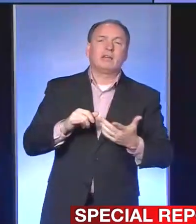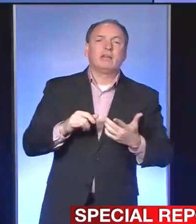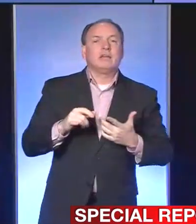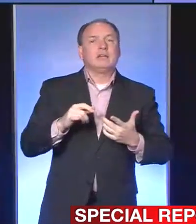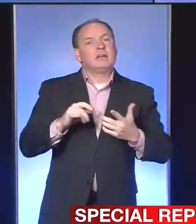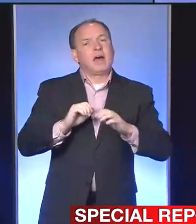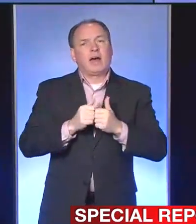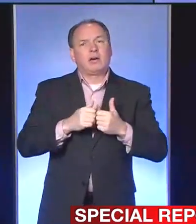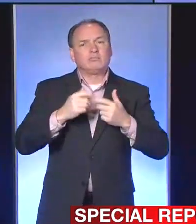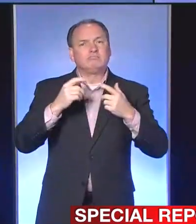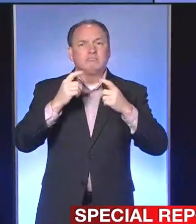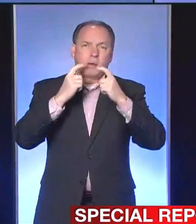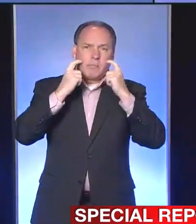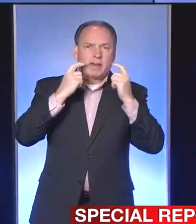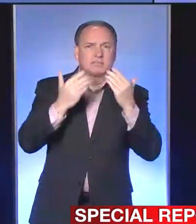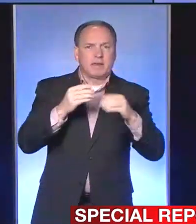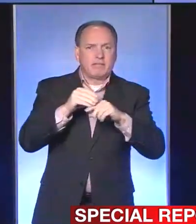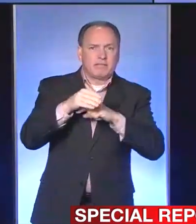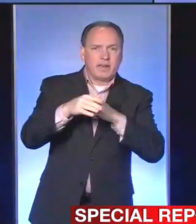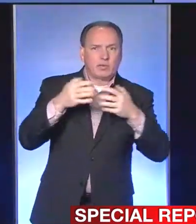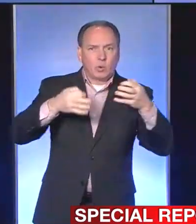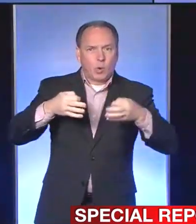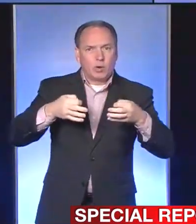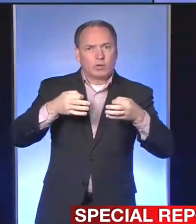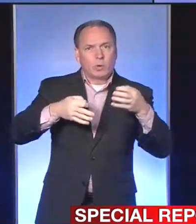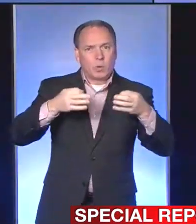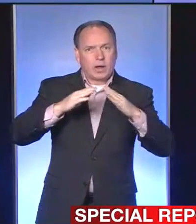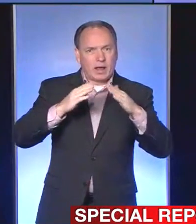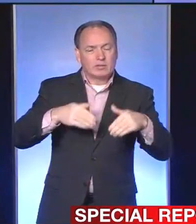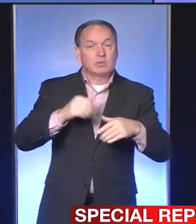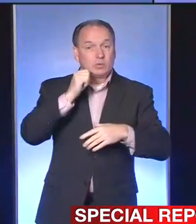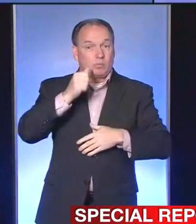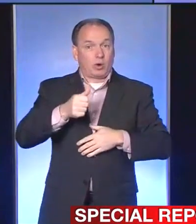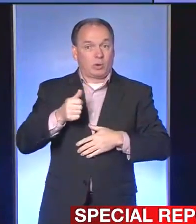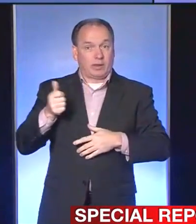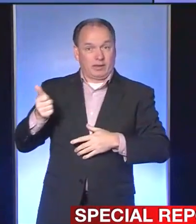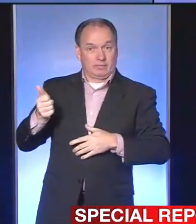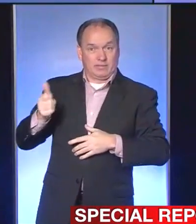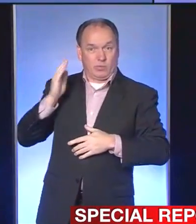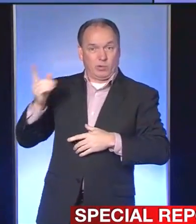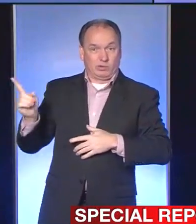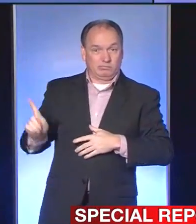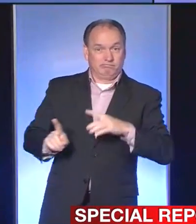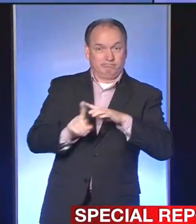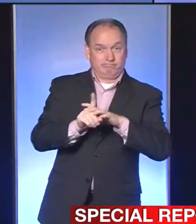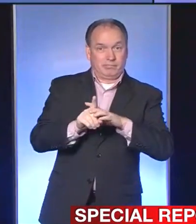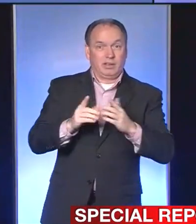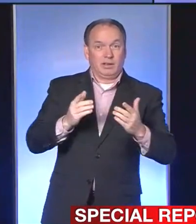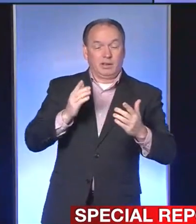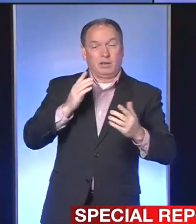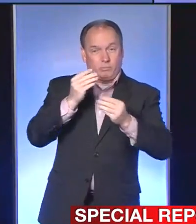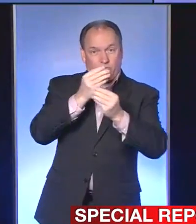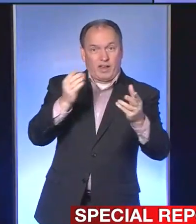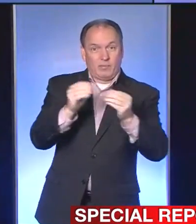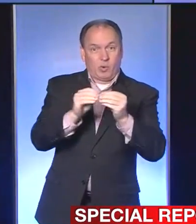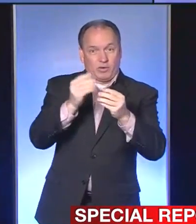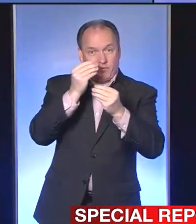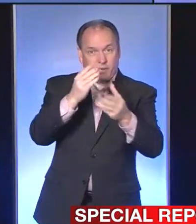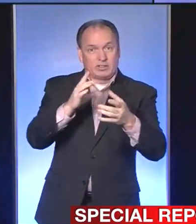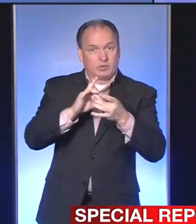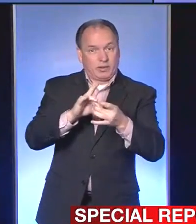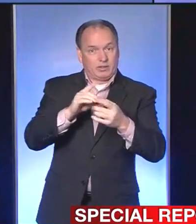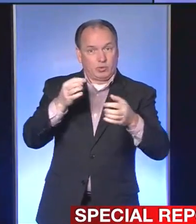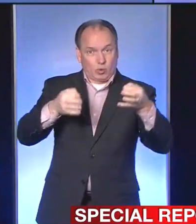and how that might affect the courts and the courthouse. So tomorrow he's going to be here to provide us some more information about the courts